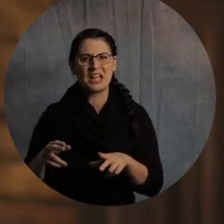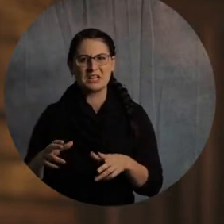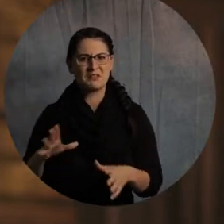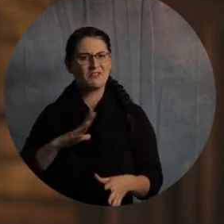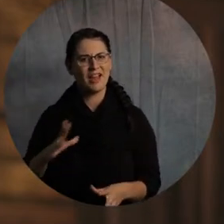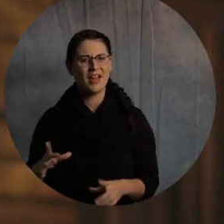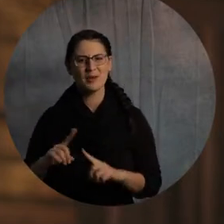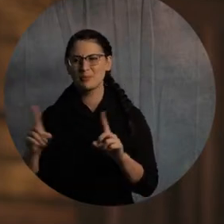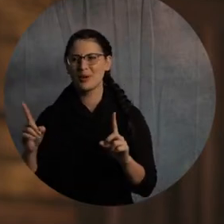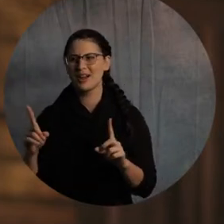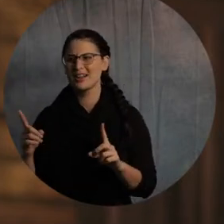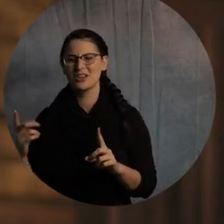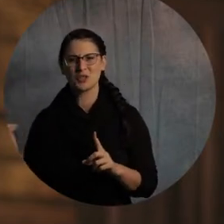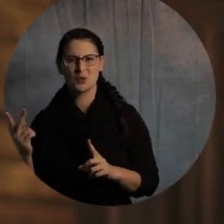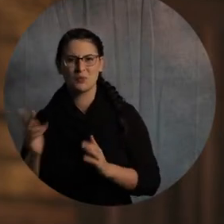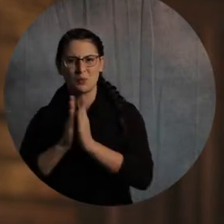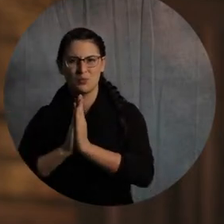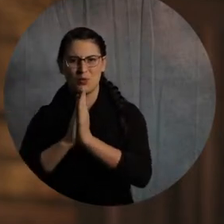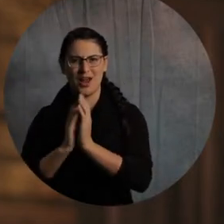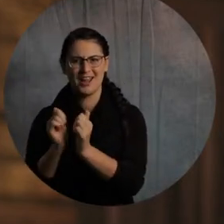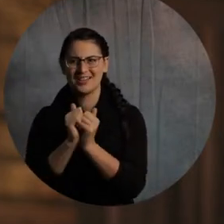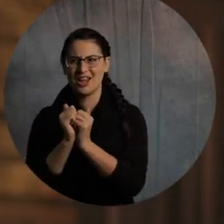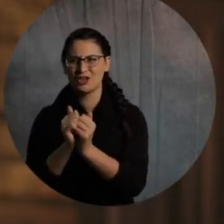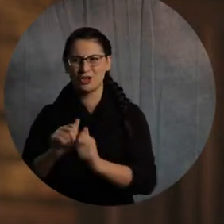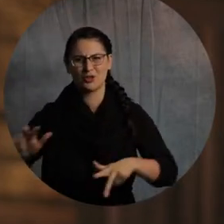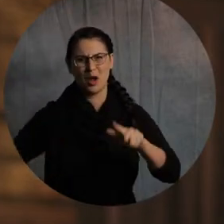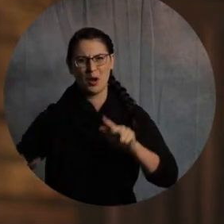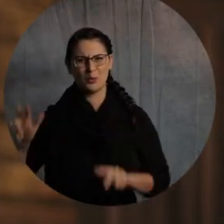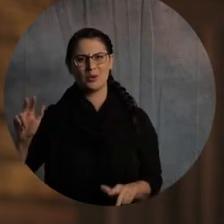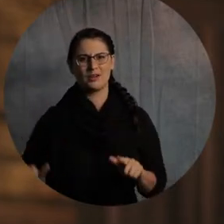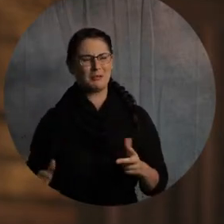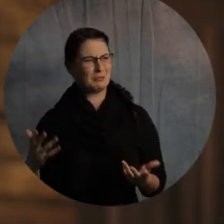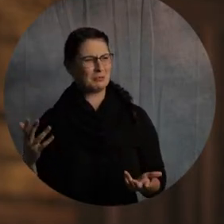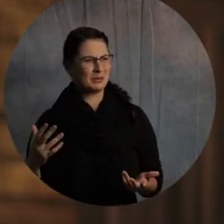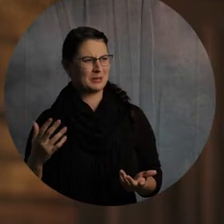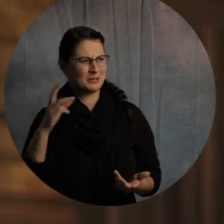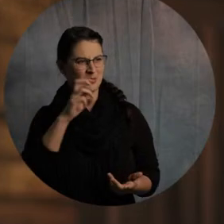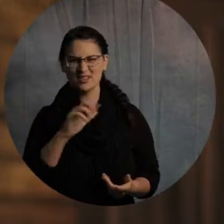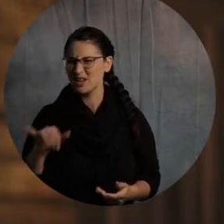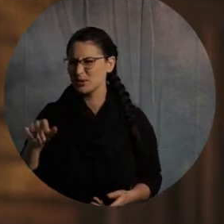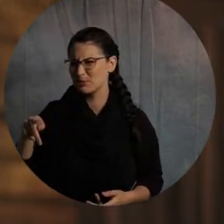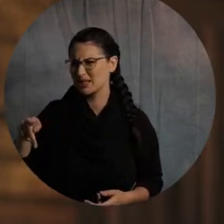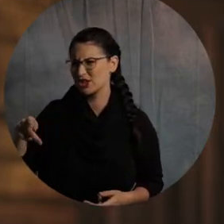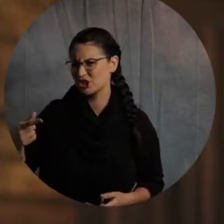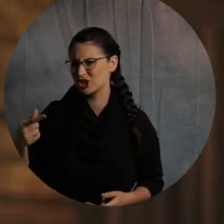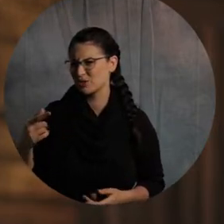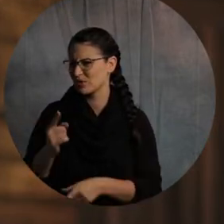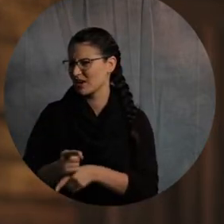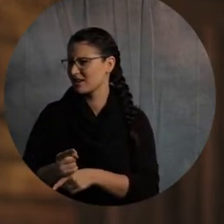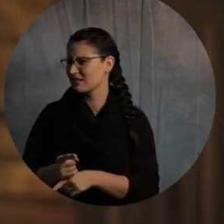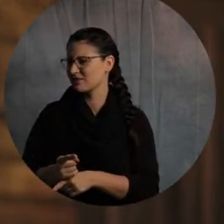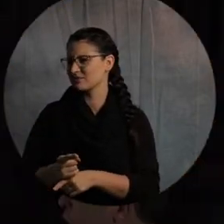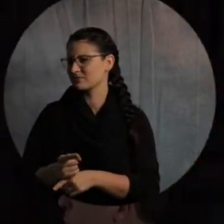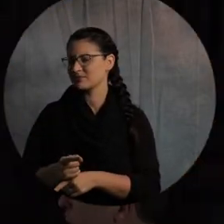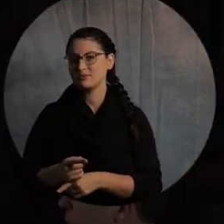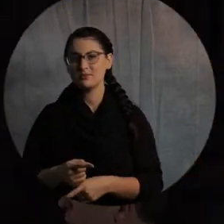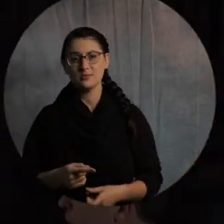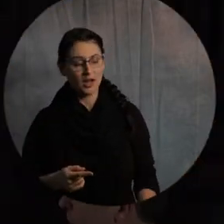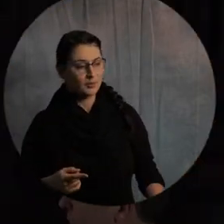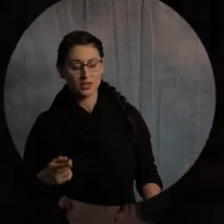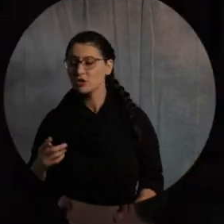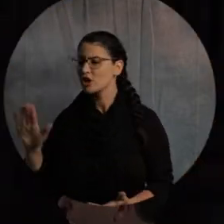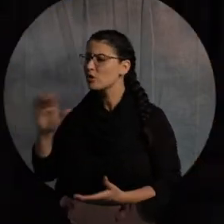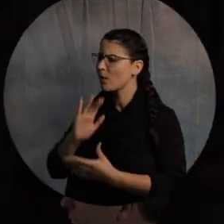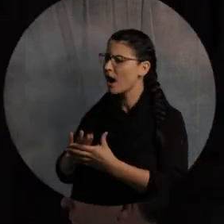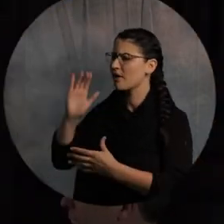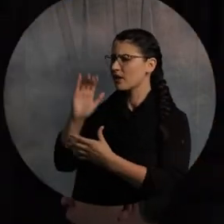dear Lord, alright, what is up with that? Alright? That was PG, wasn't it? Like, mean, everybody knows that. It's pray with somebody who knows everything about you.